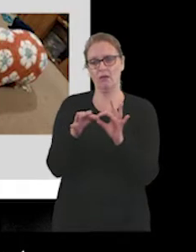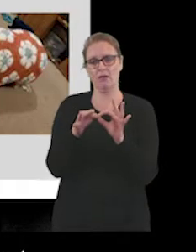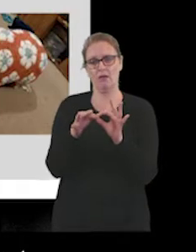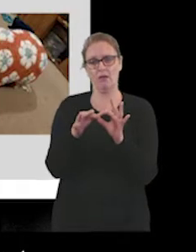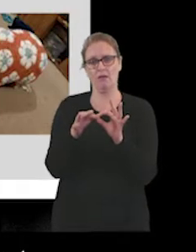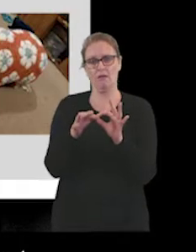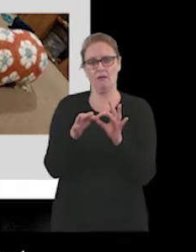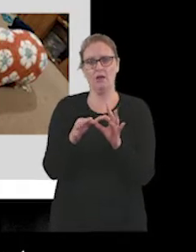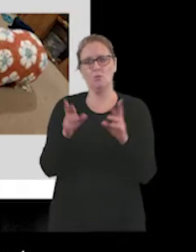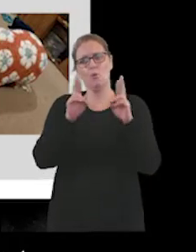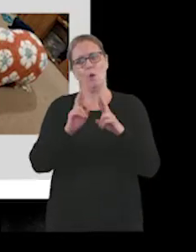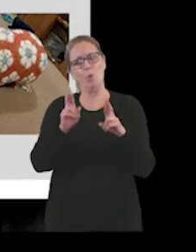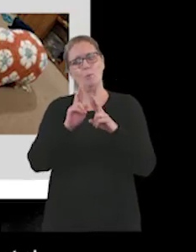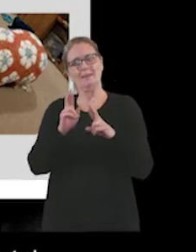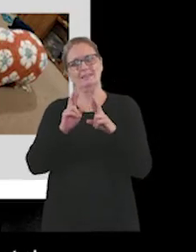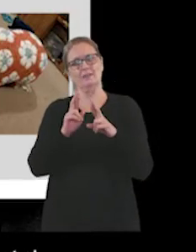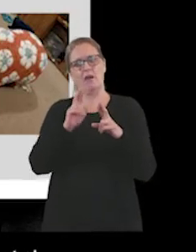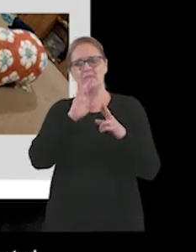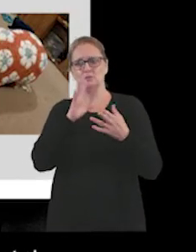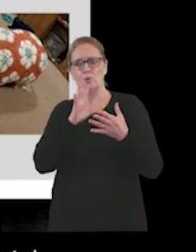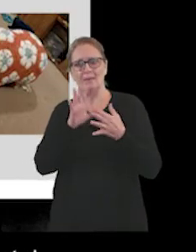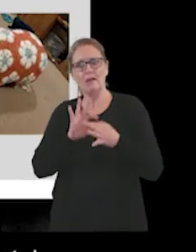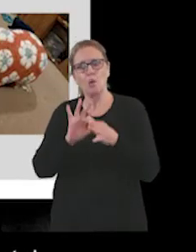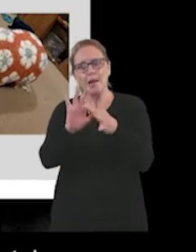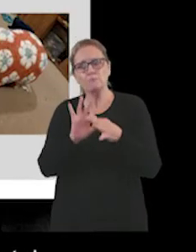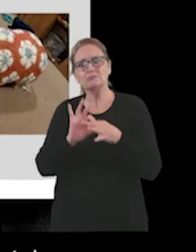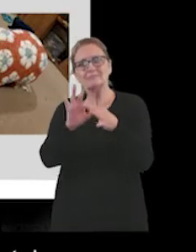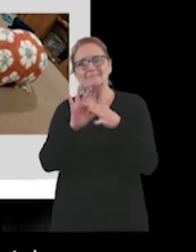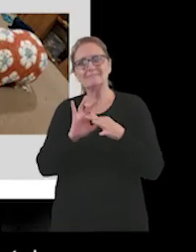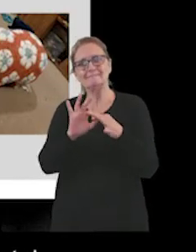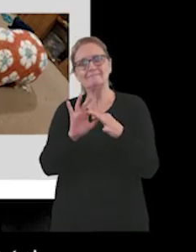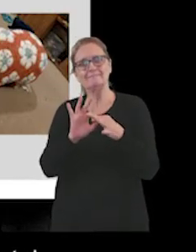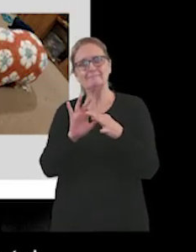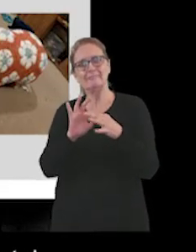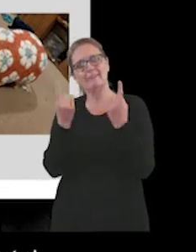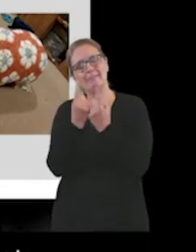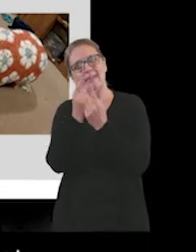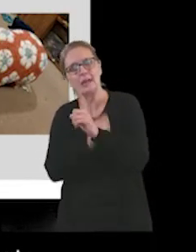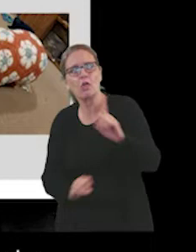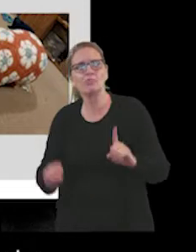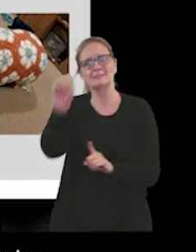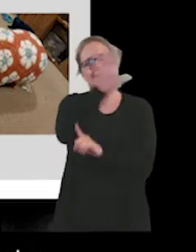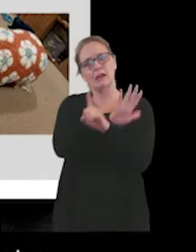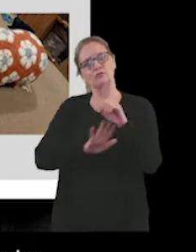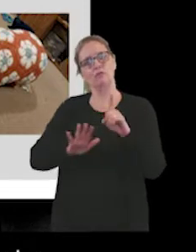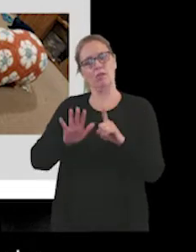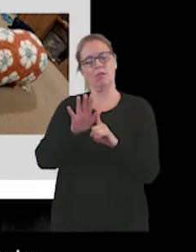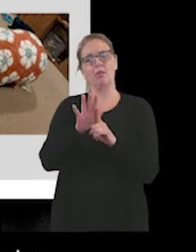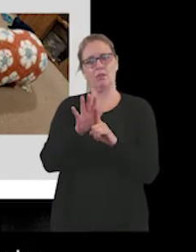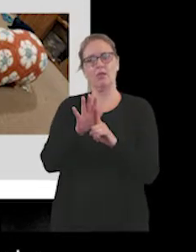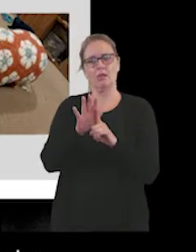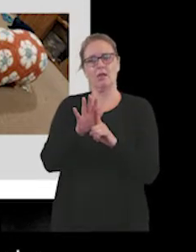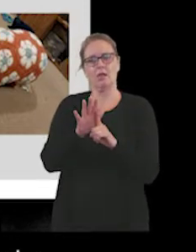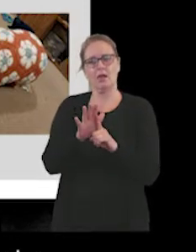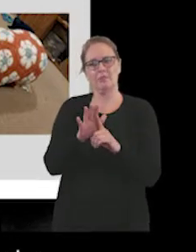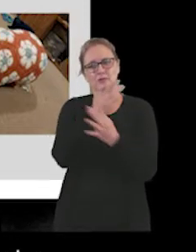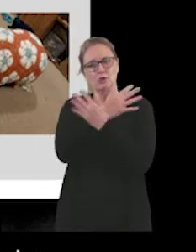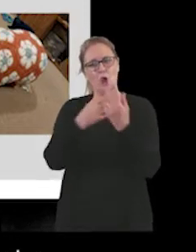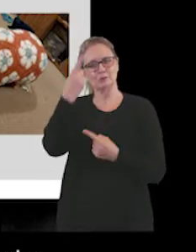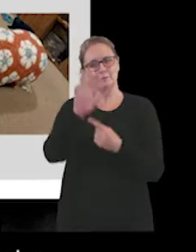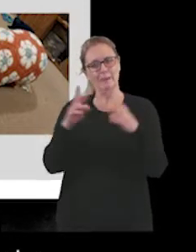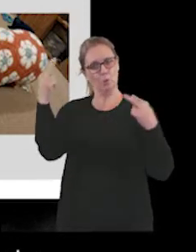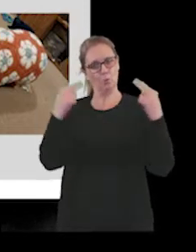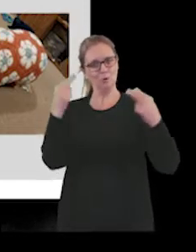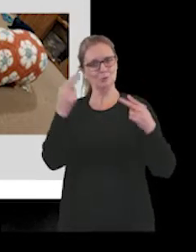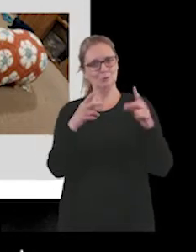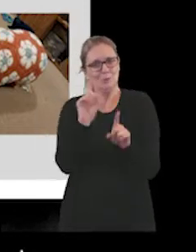this sort of provider collaborative. So there's lots of interested eyes on us. And I think it's a really good example of showing some really strong